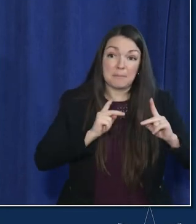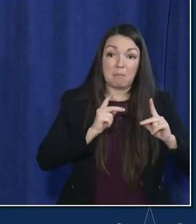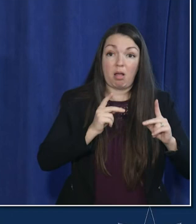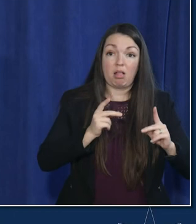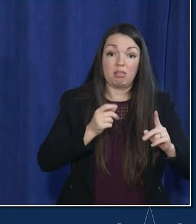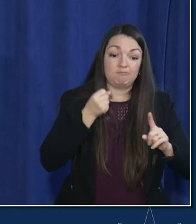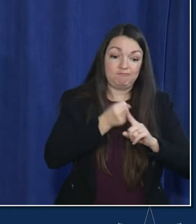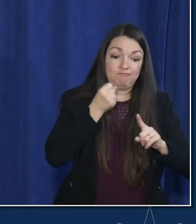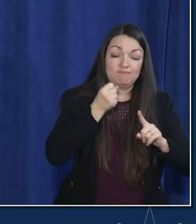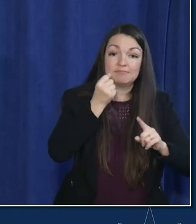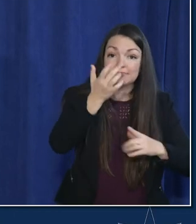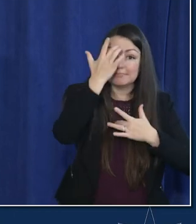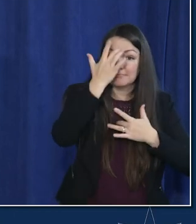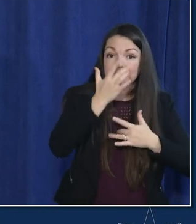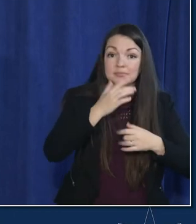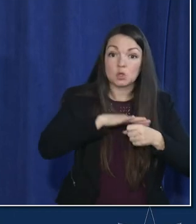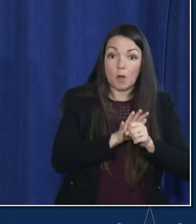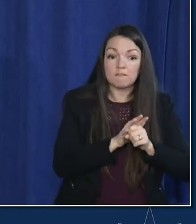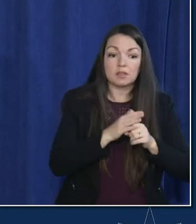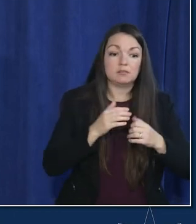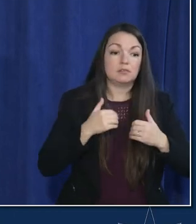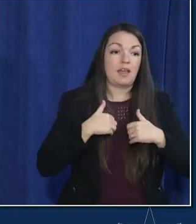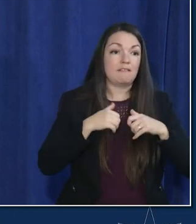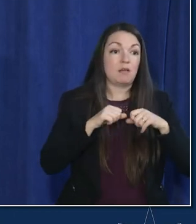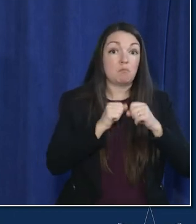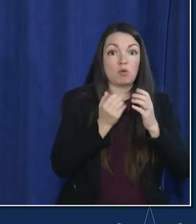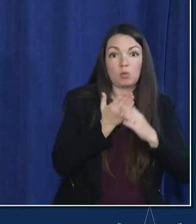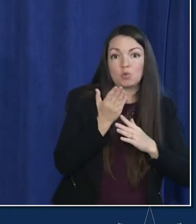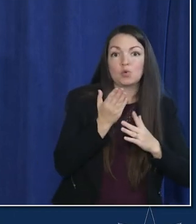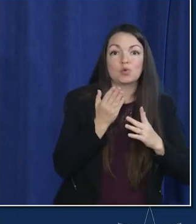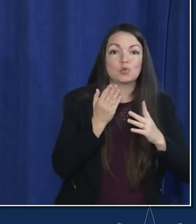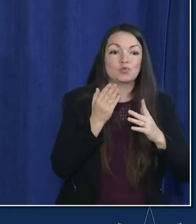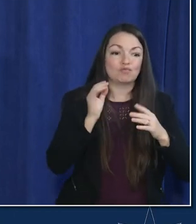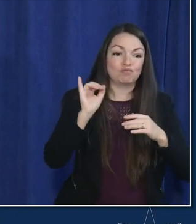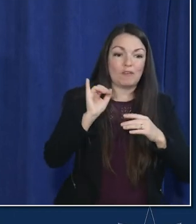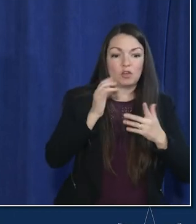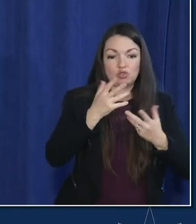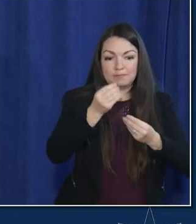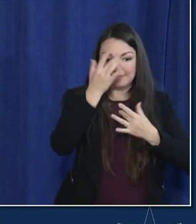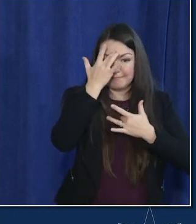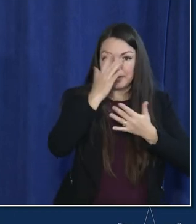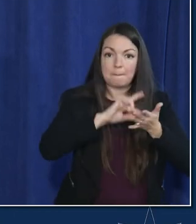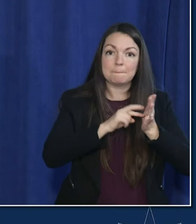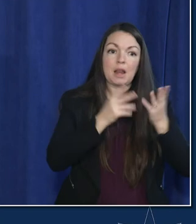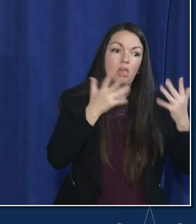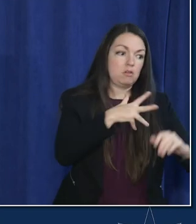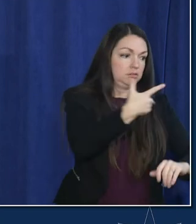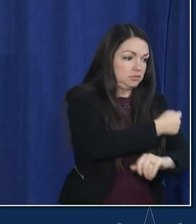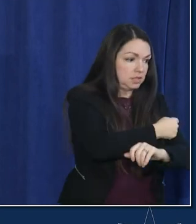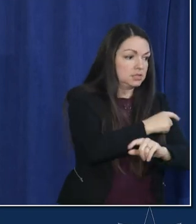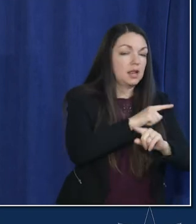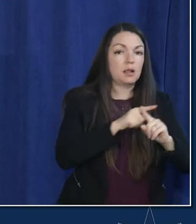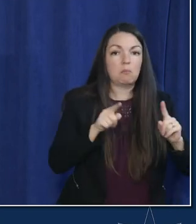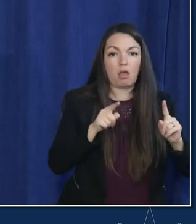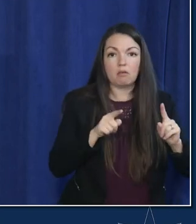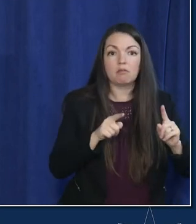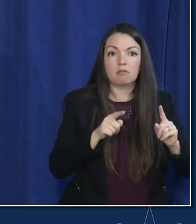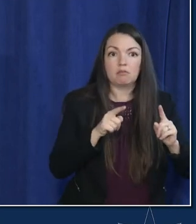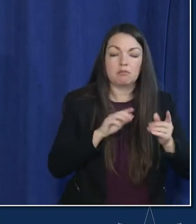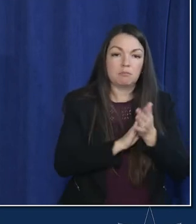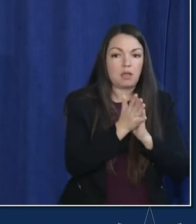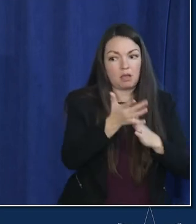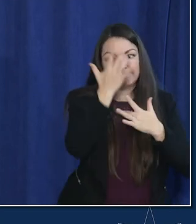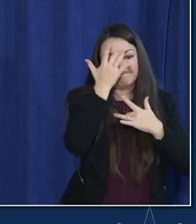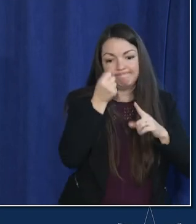covid have breakthrough infections meaning they've been vaccinated but they but they get covid when they get breakthroughs they're much less likely to be